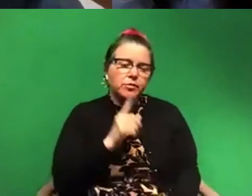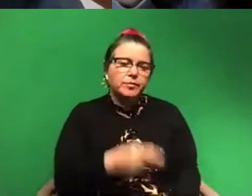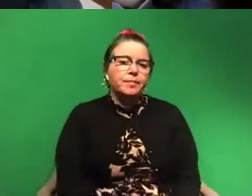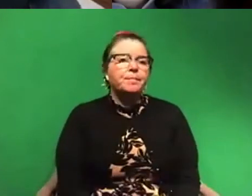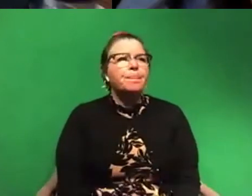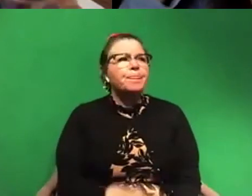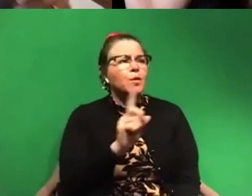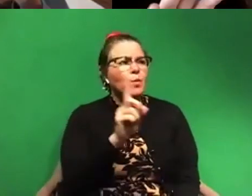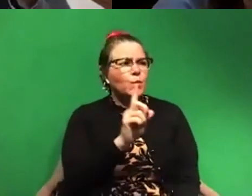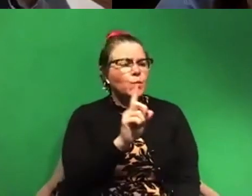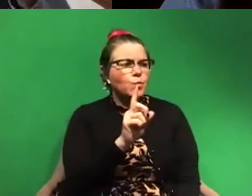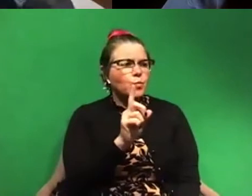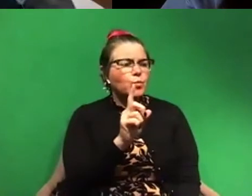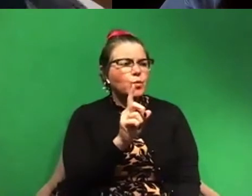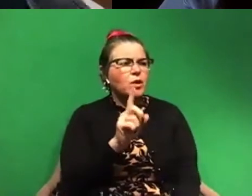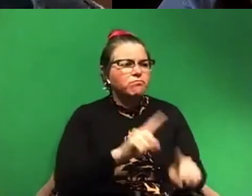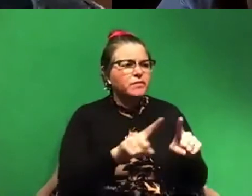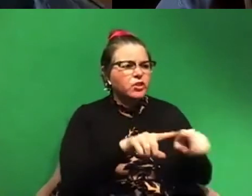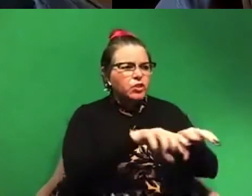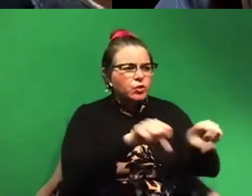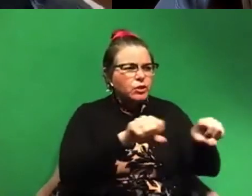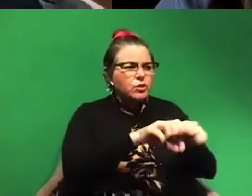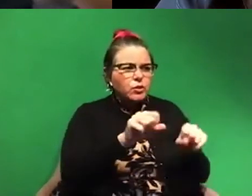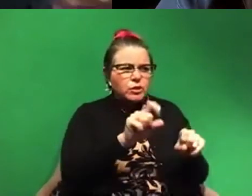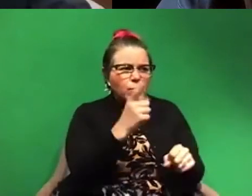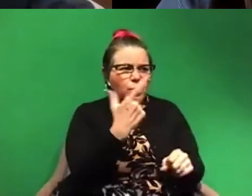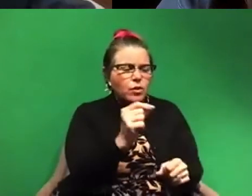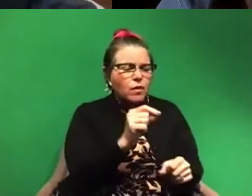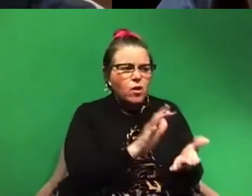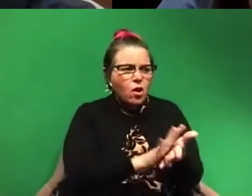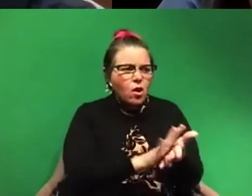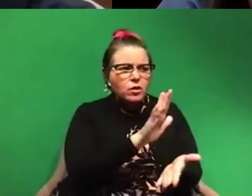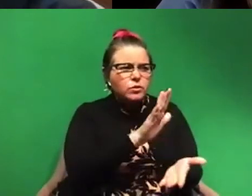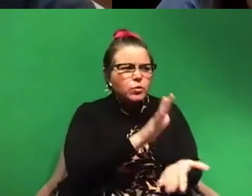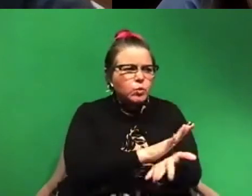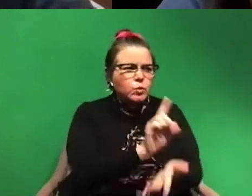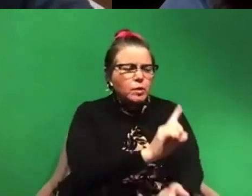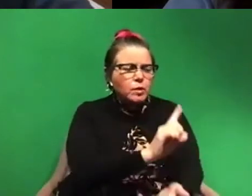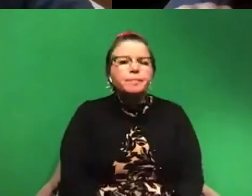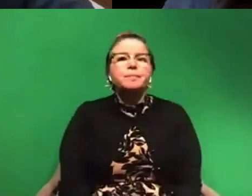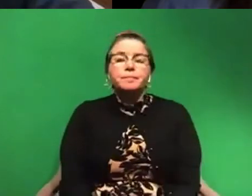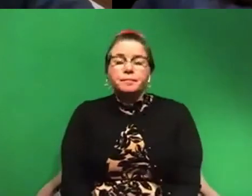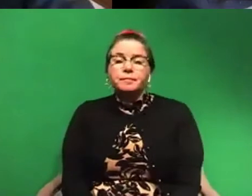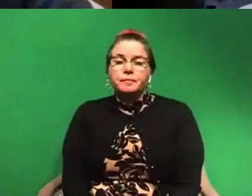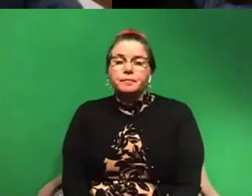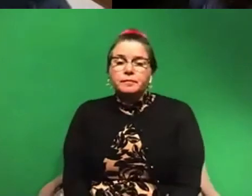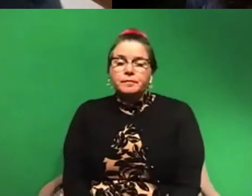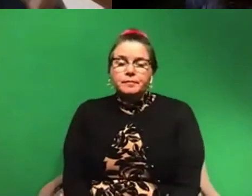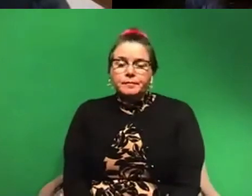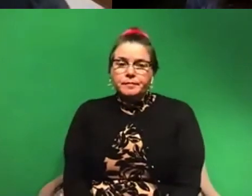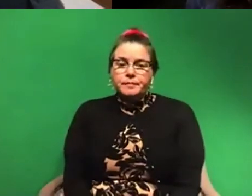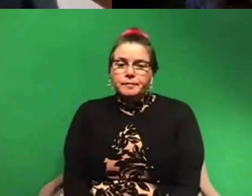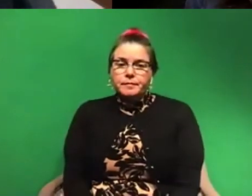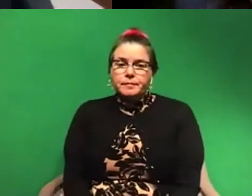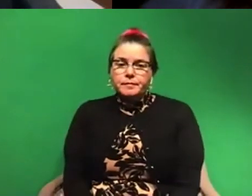go to, uh, for your various degrees? Someone wants to get a sense of what schools you went to. Sure. Um, I, uh, well,